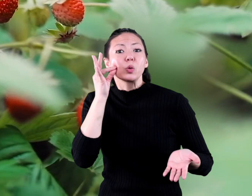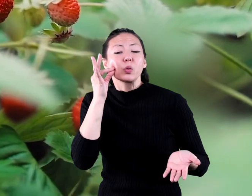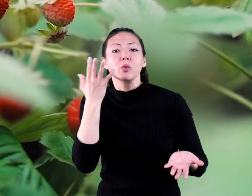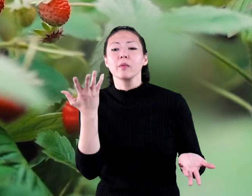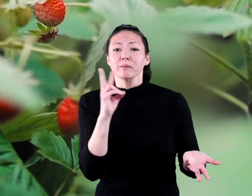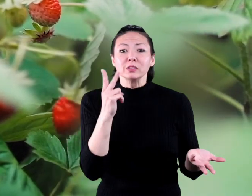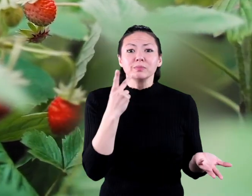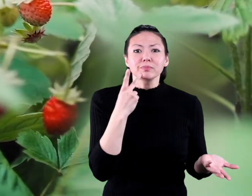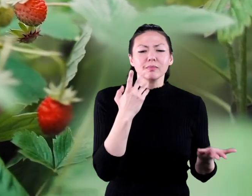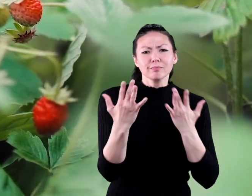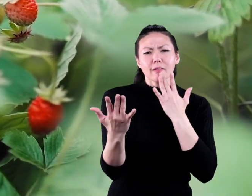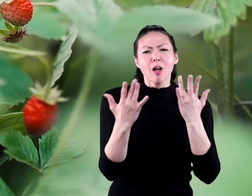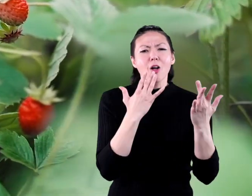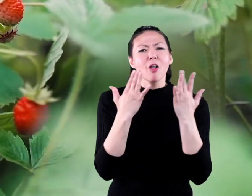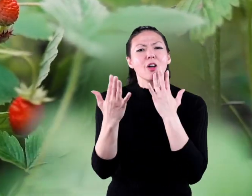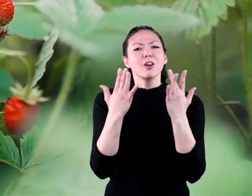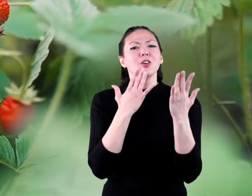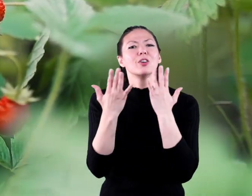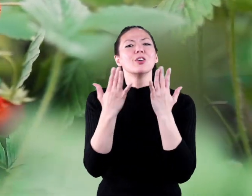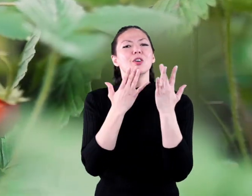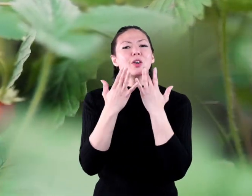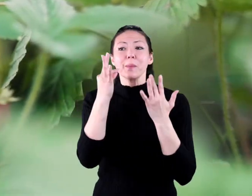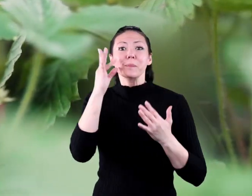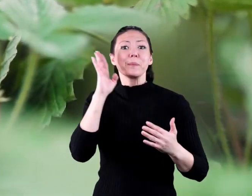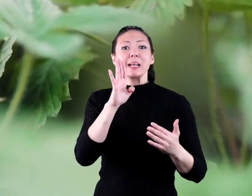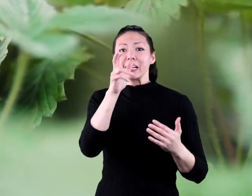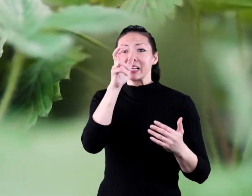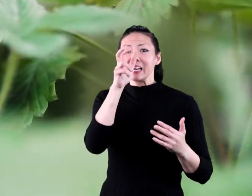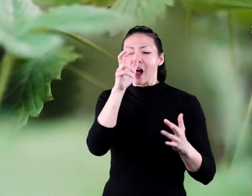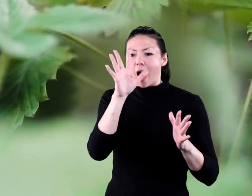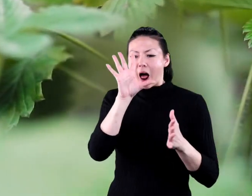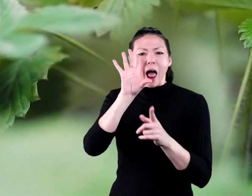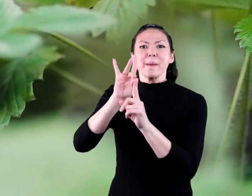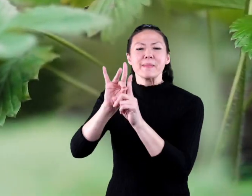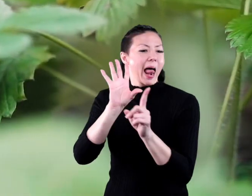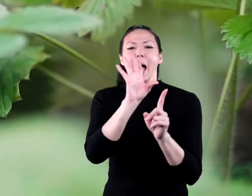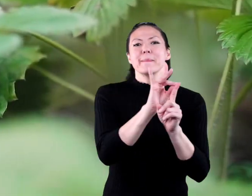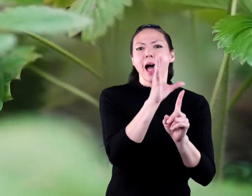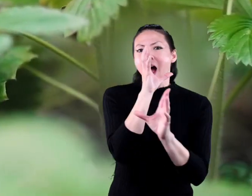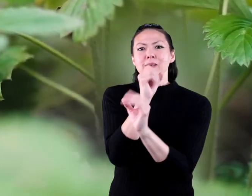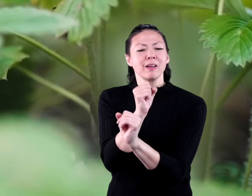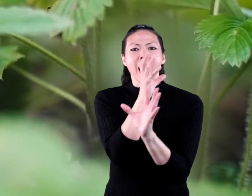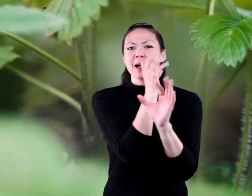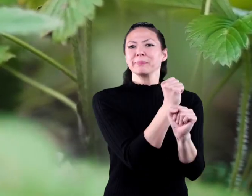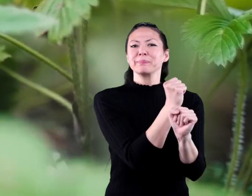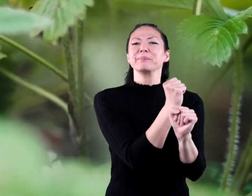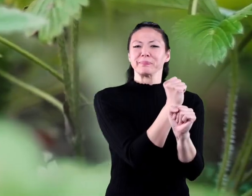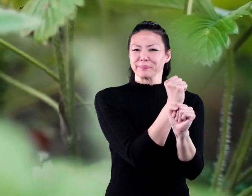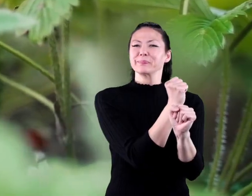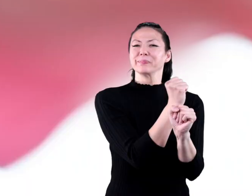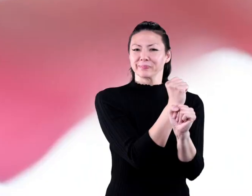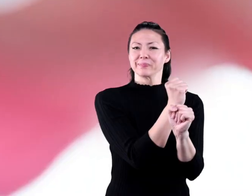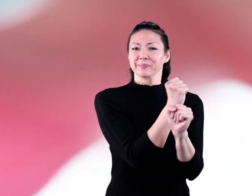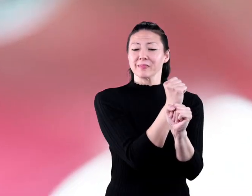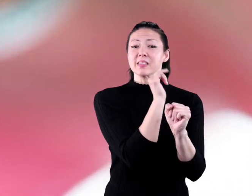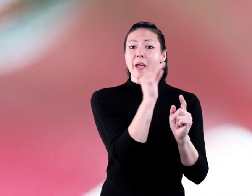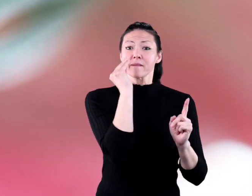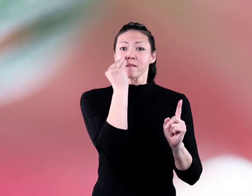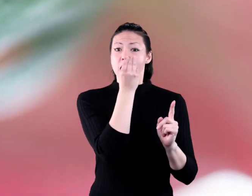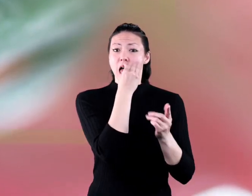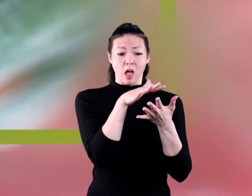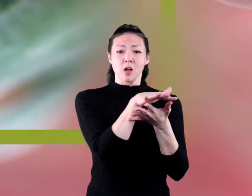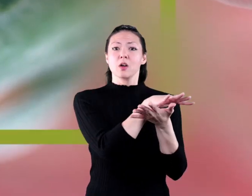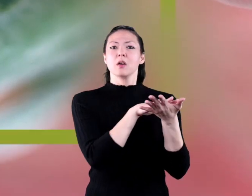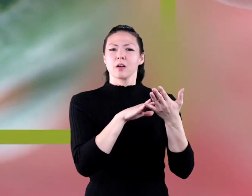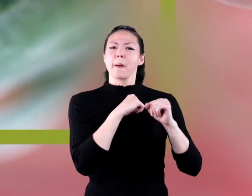fruits or vegetables. They're colorful so that pollinators like bees and flies are attracted to them. The part